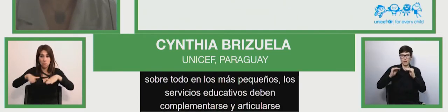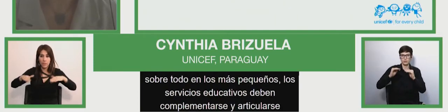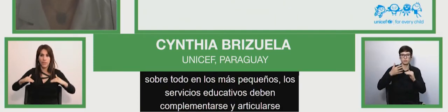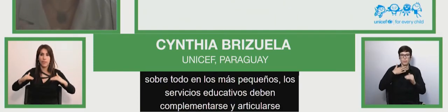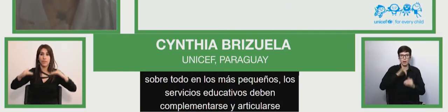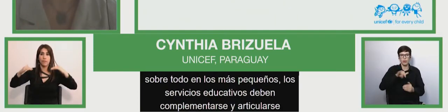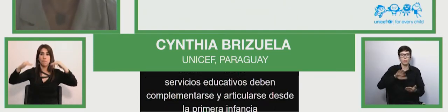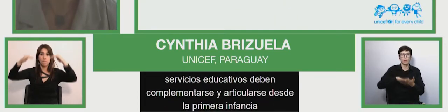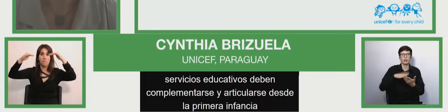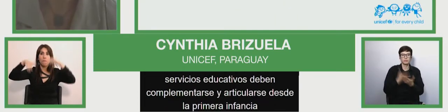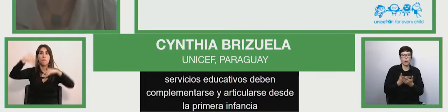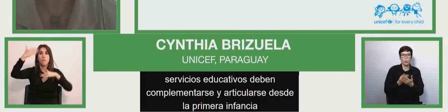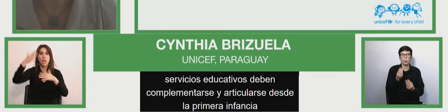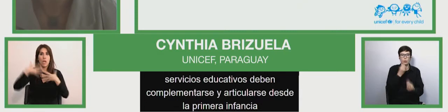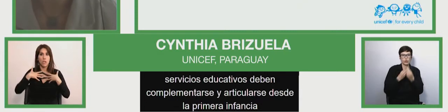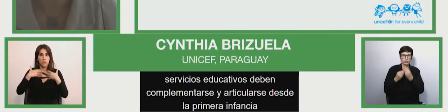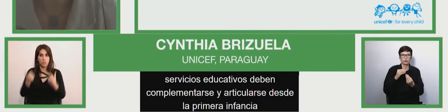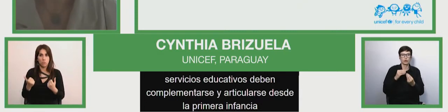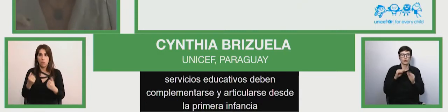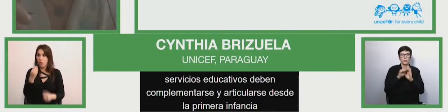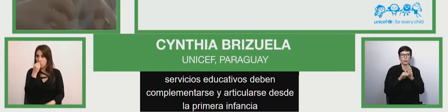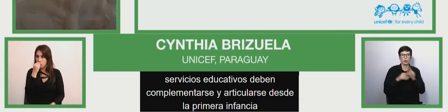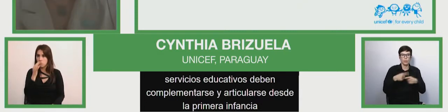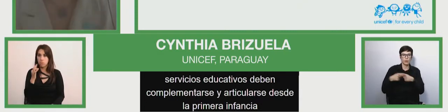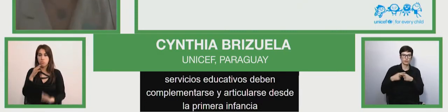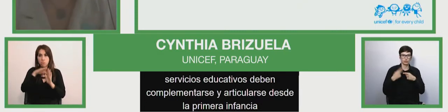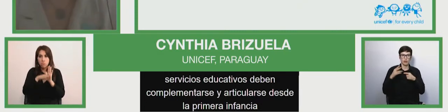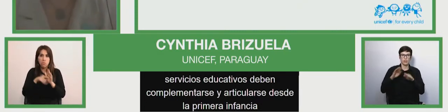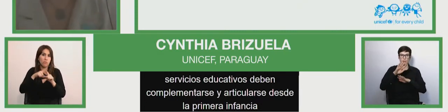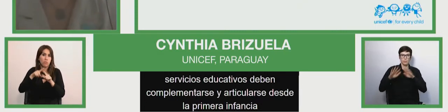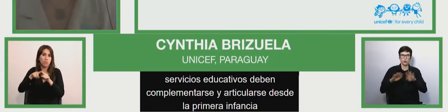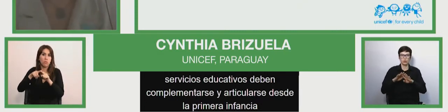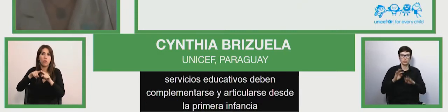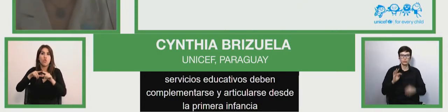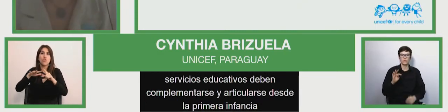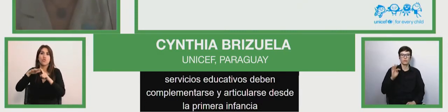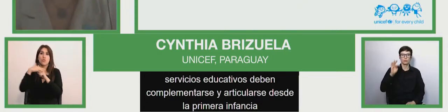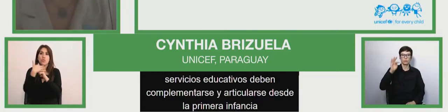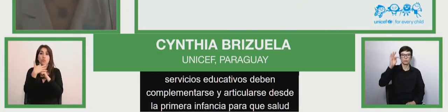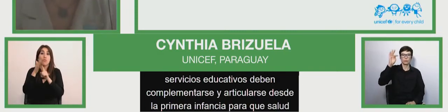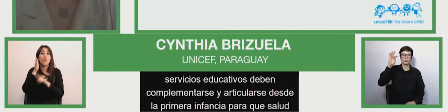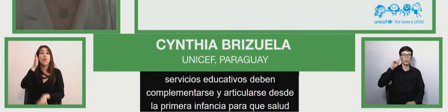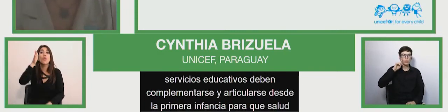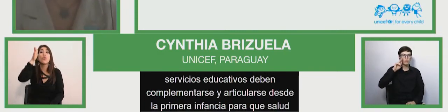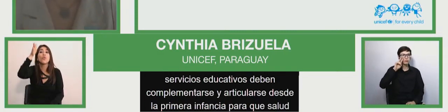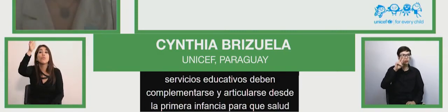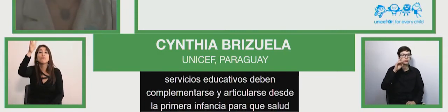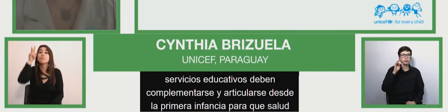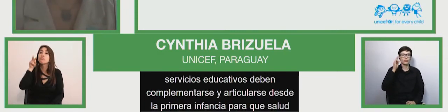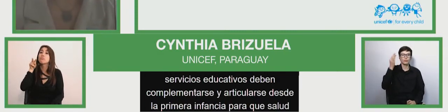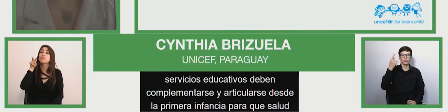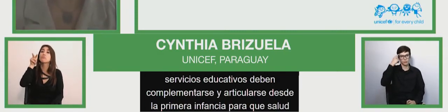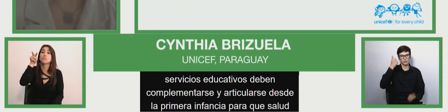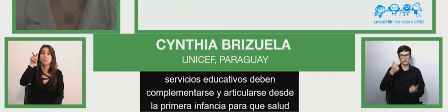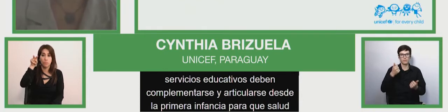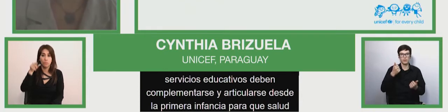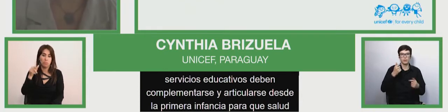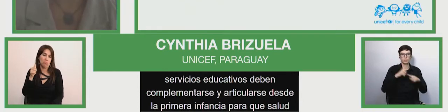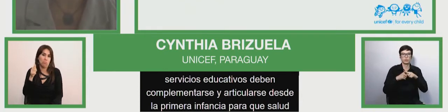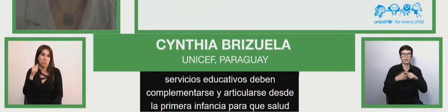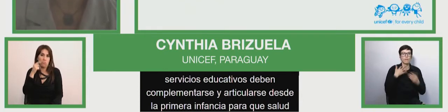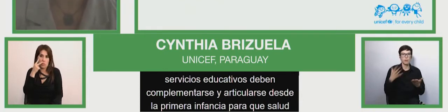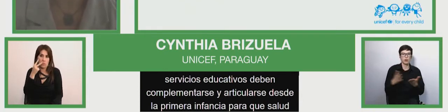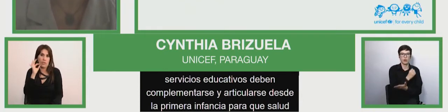nutrition and protection be looked at as this integral way and take into account